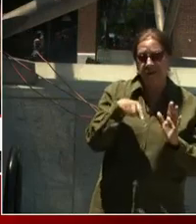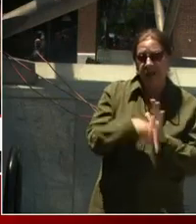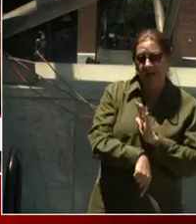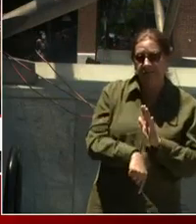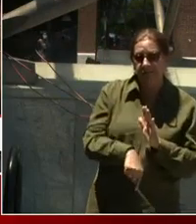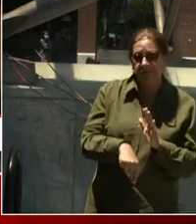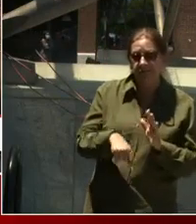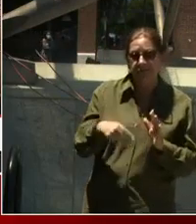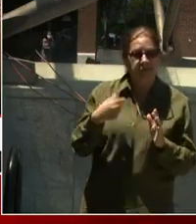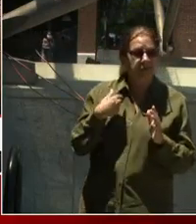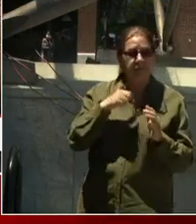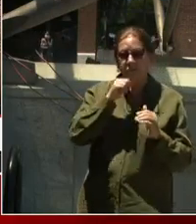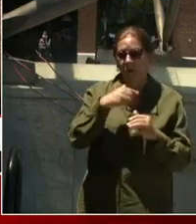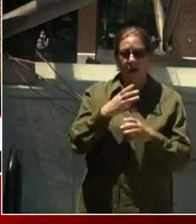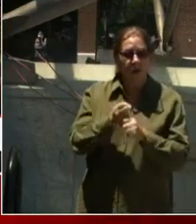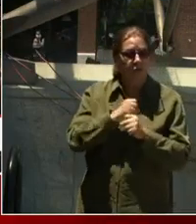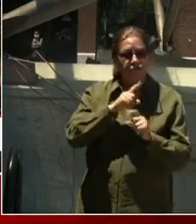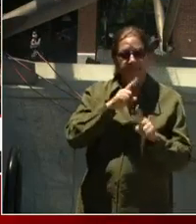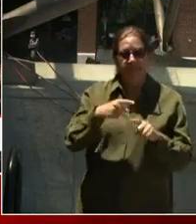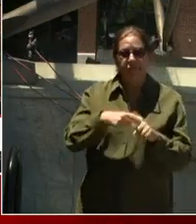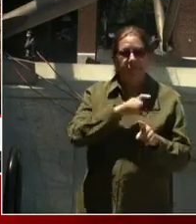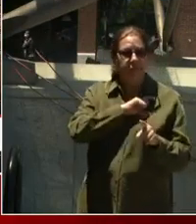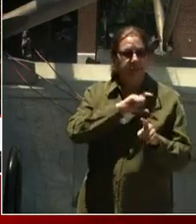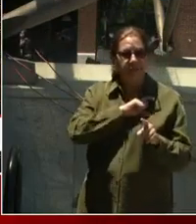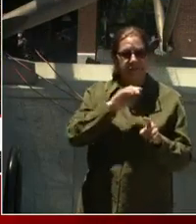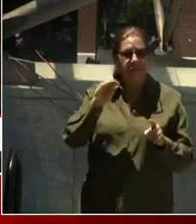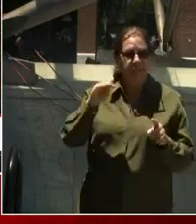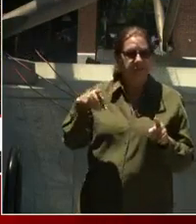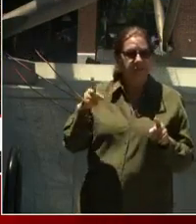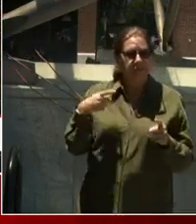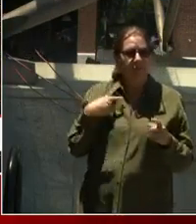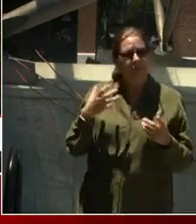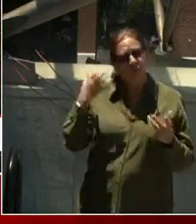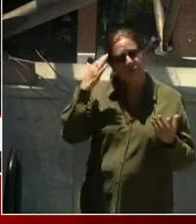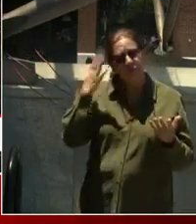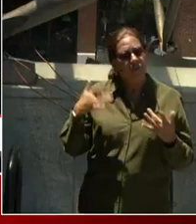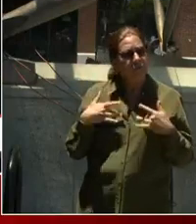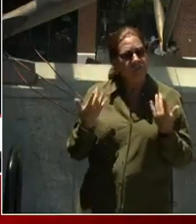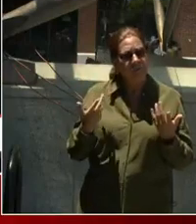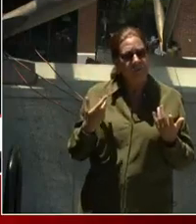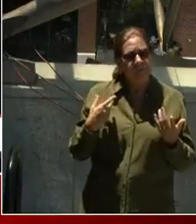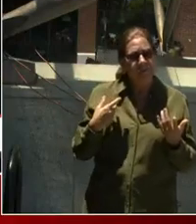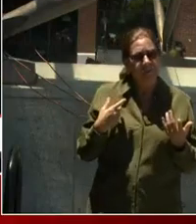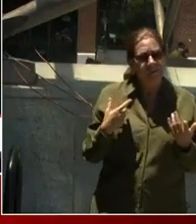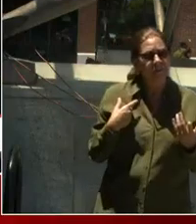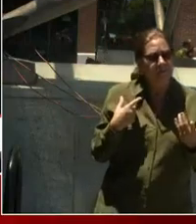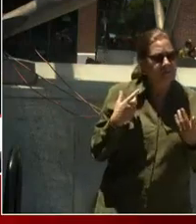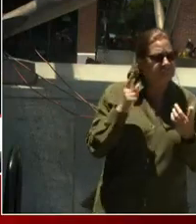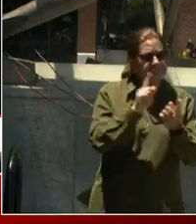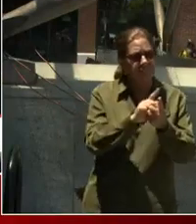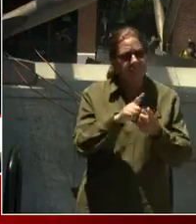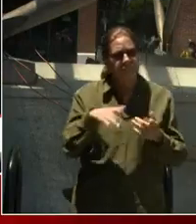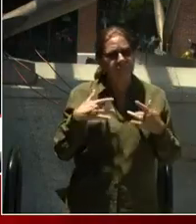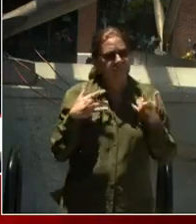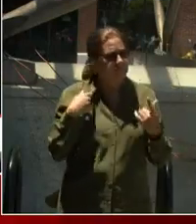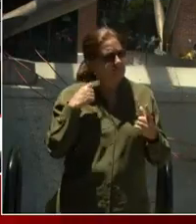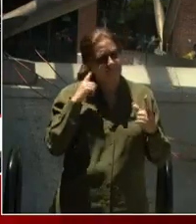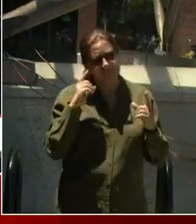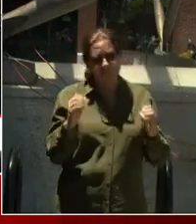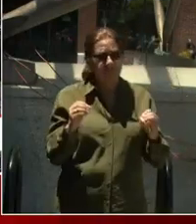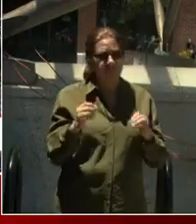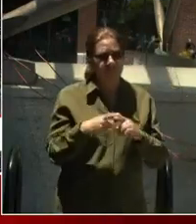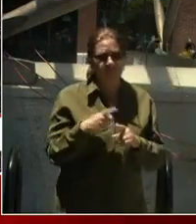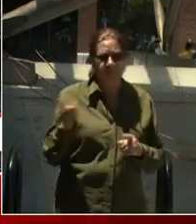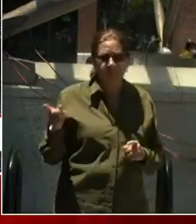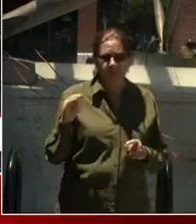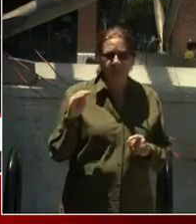wait a minute, wait a minute. Yes, but I have to finish. As I'm talking to you, and if you're responsible for my child that I will talk to you, I'm talking to her. It's time to resist.